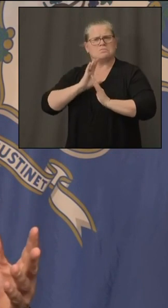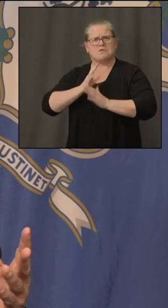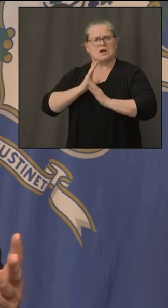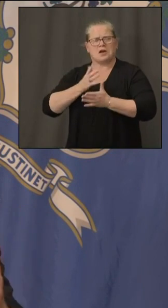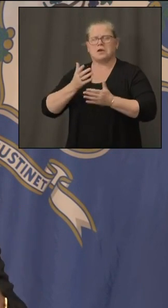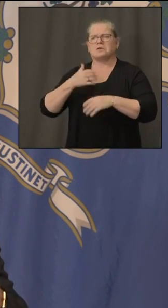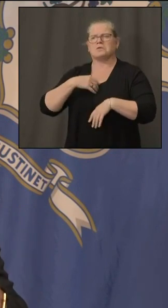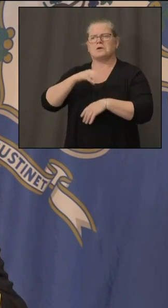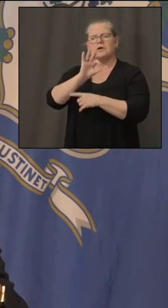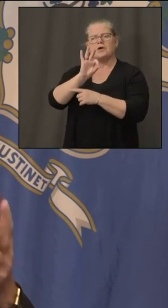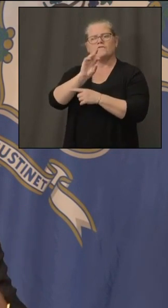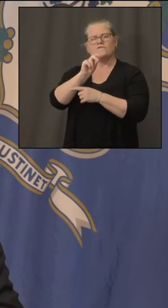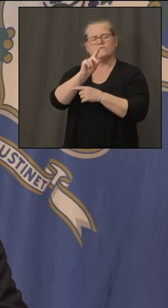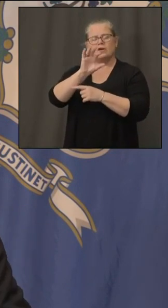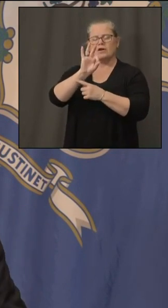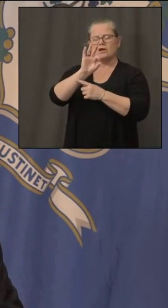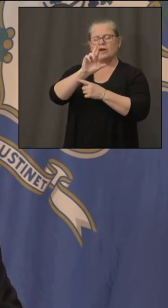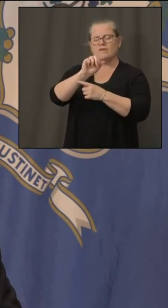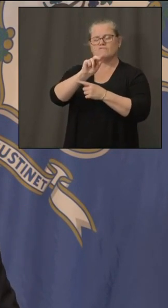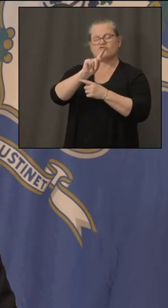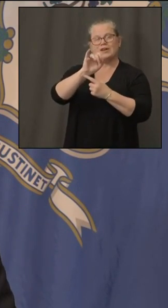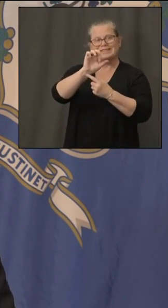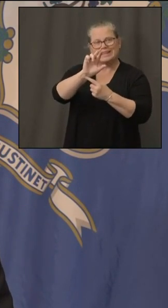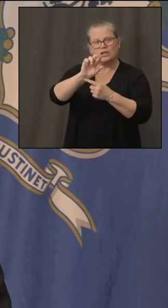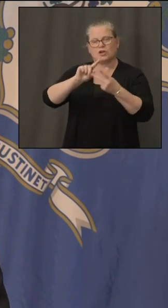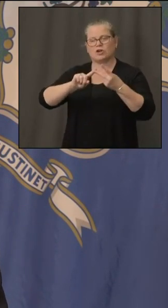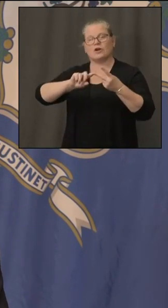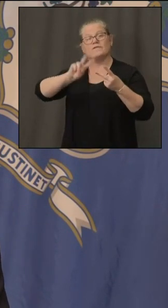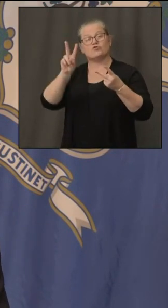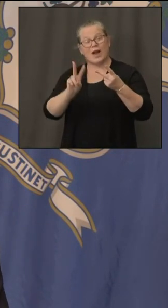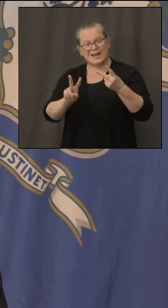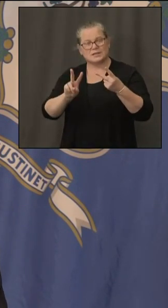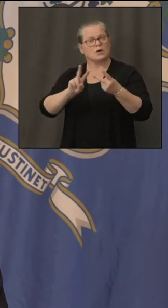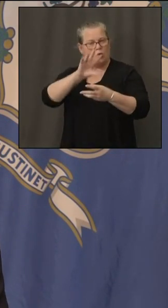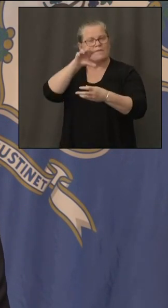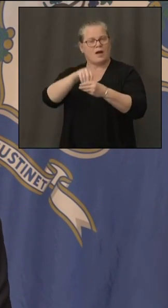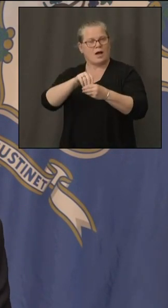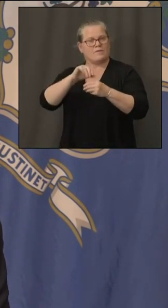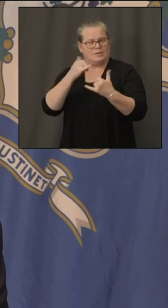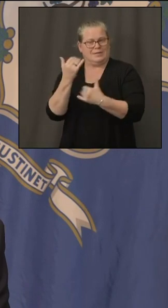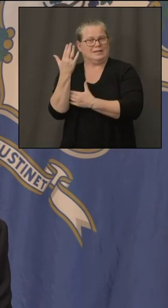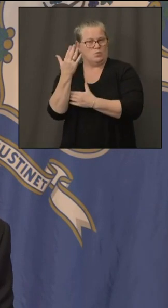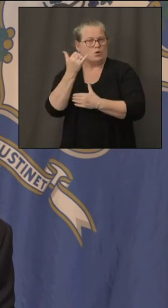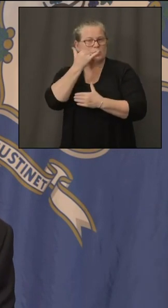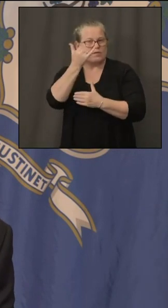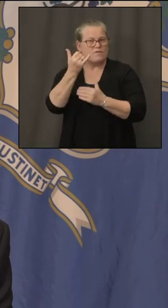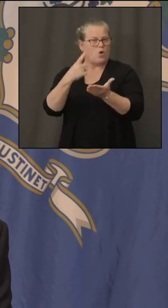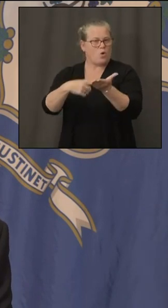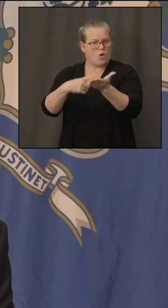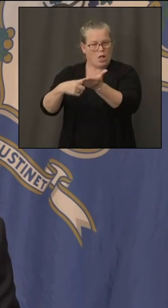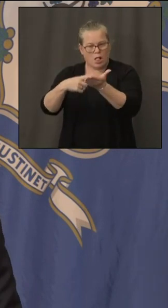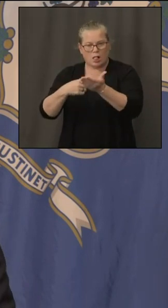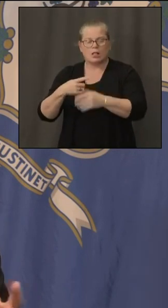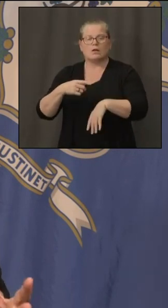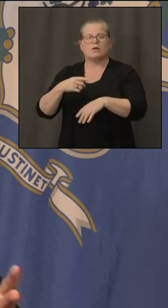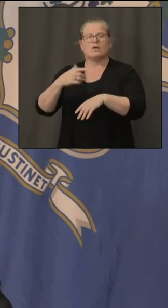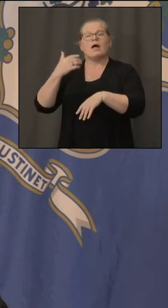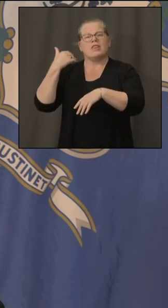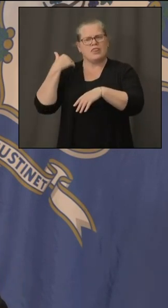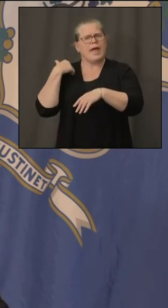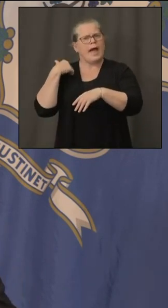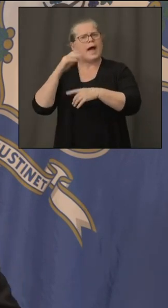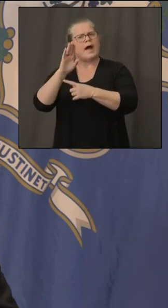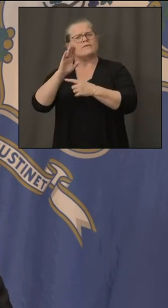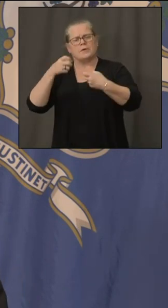you know they have standby power at each and every one of these cell towers doesn't go forever so we have to make sure that we have a roadway clear